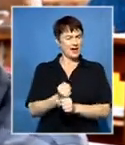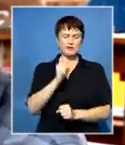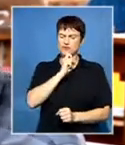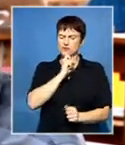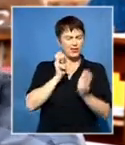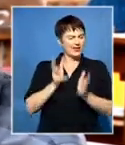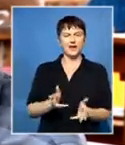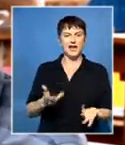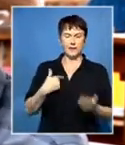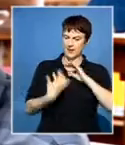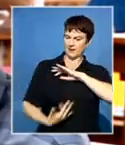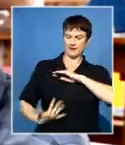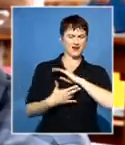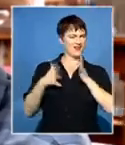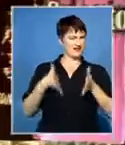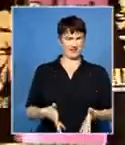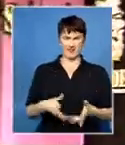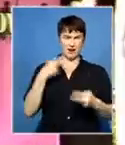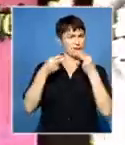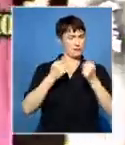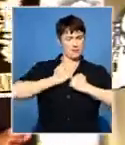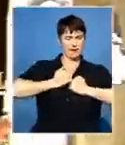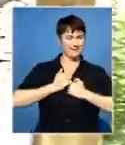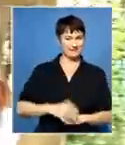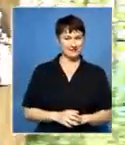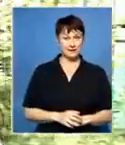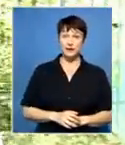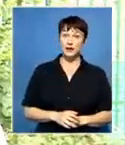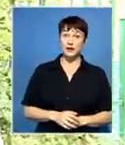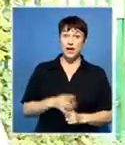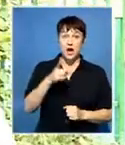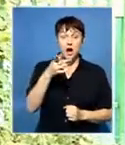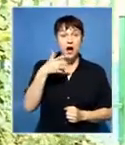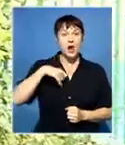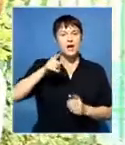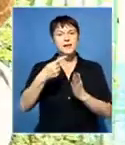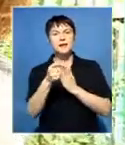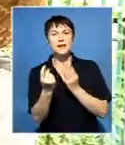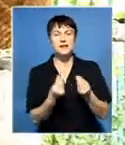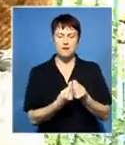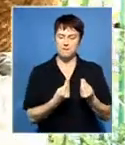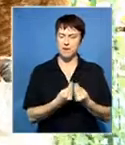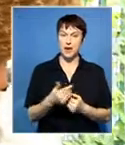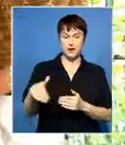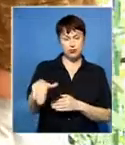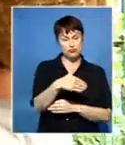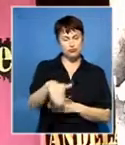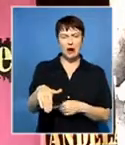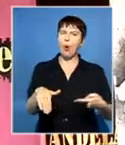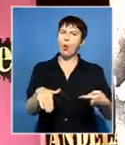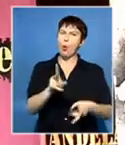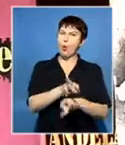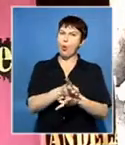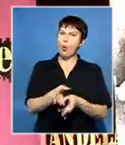and I'm passionate about what I'm doing. And you'd be lucky to get retail space on the iconic street.